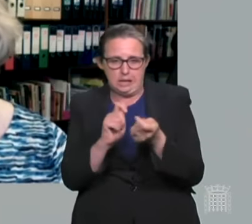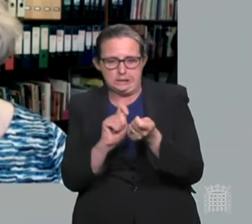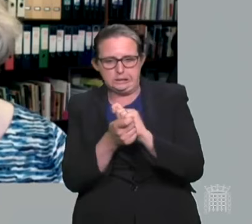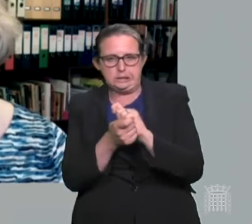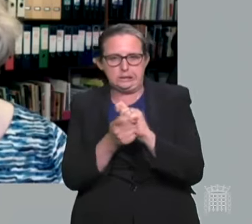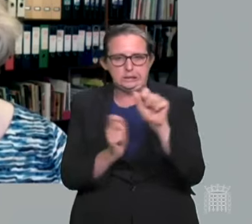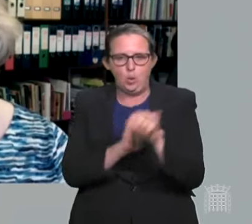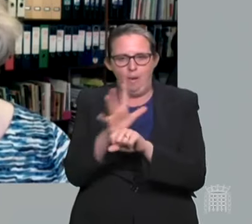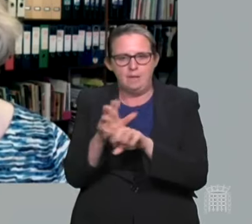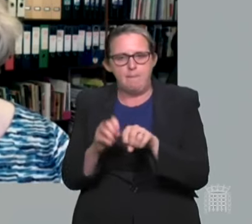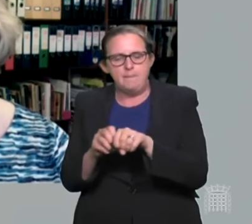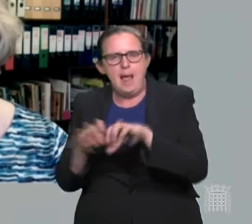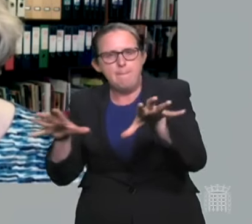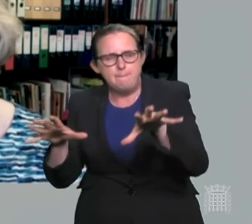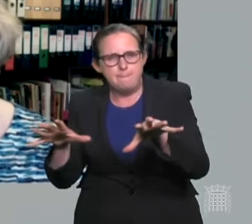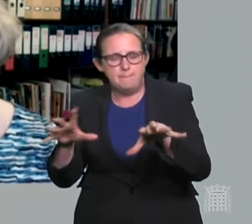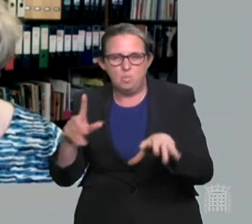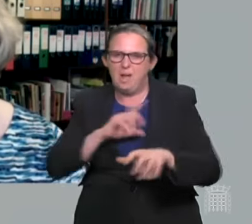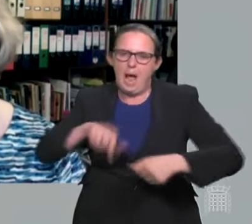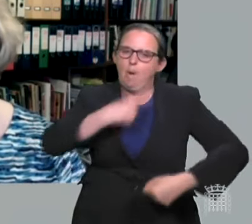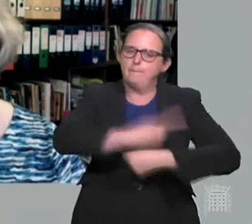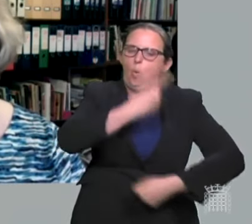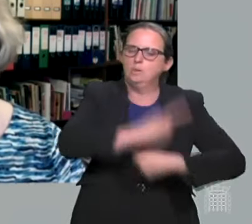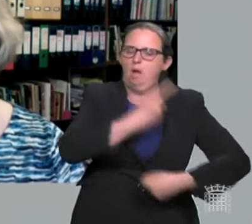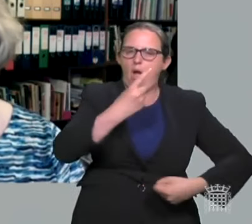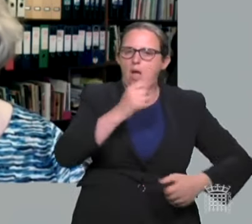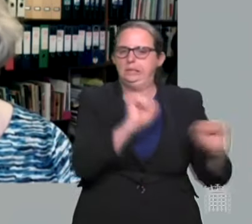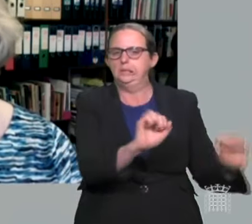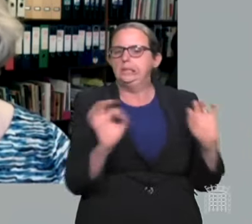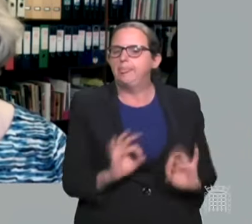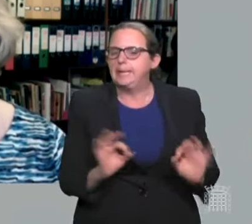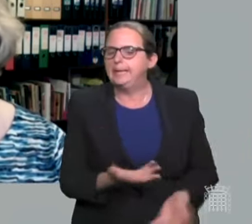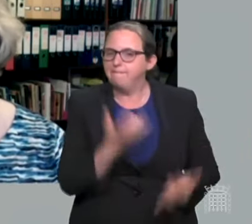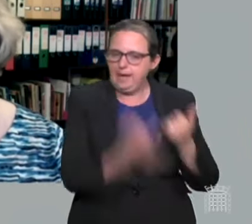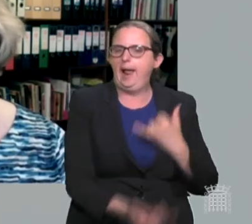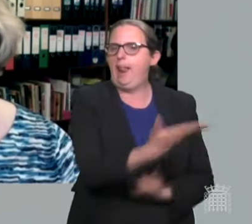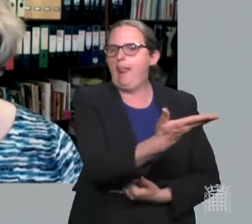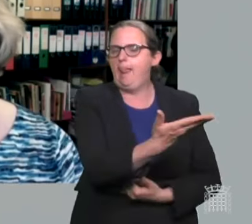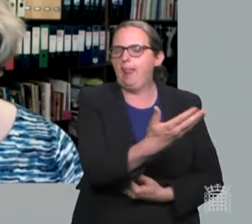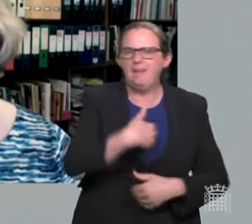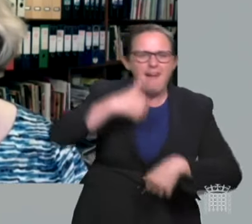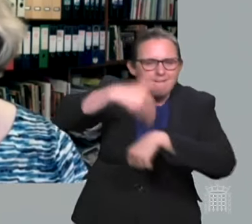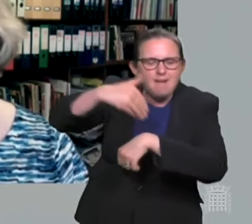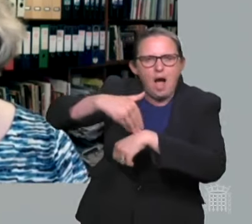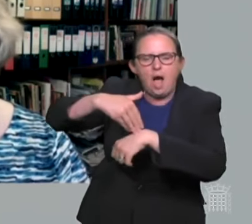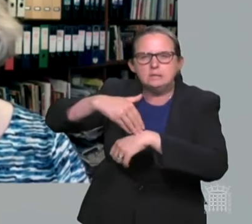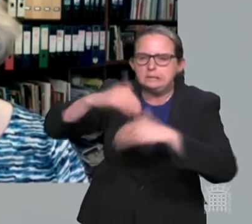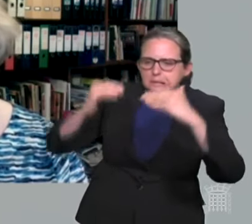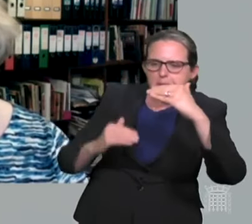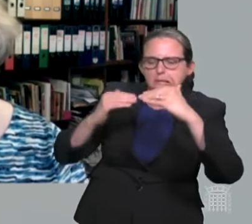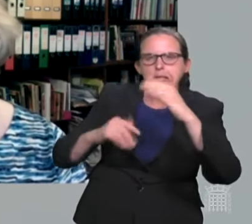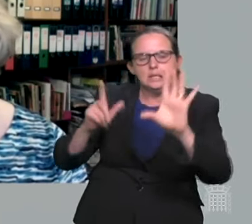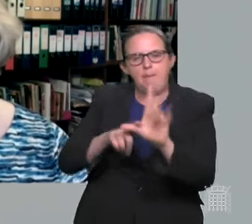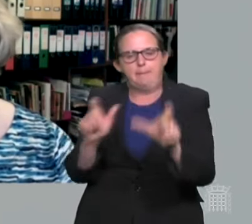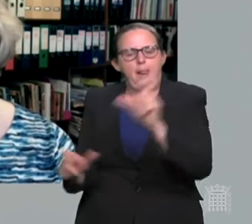infectious as the original and is infecting younger age groups, including children. It also shows significant vaccine